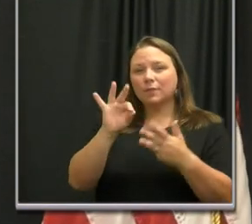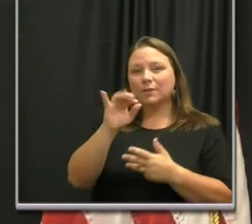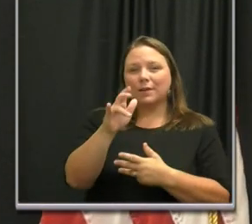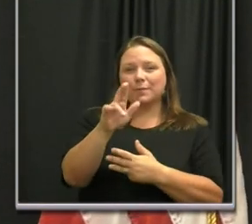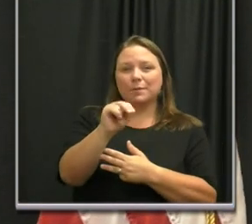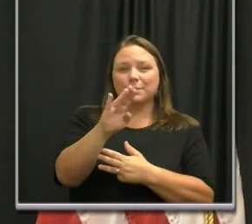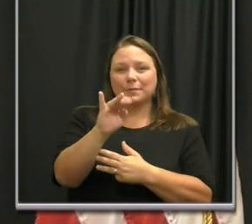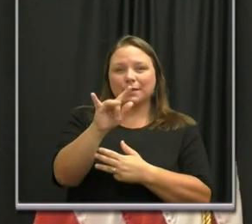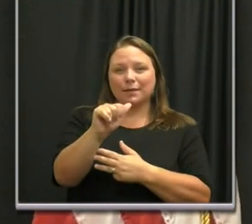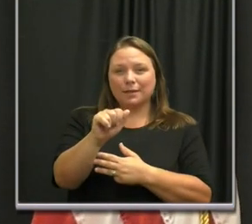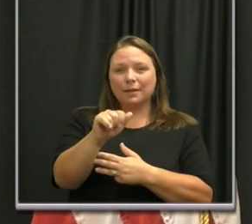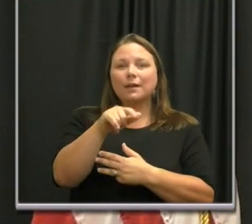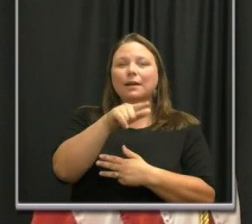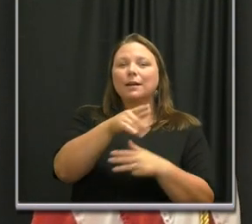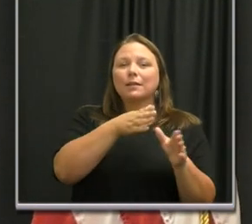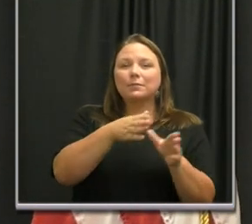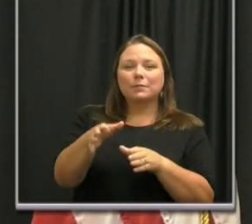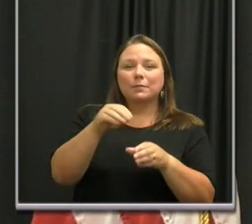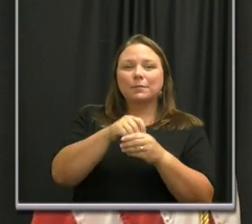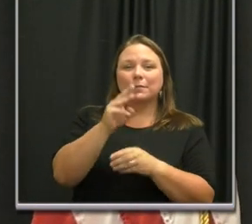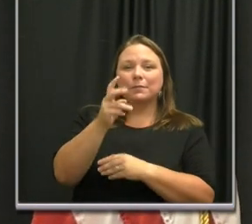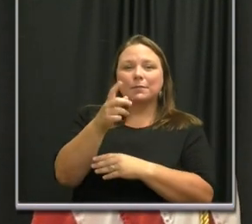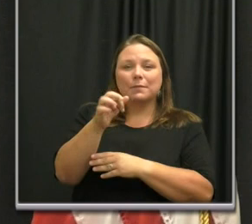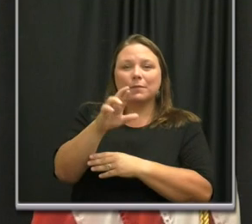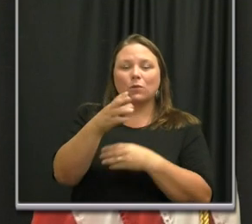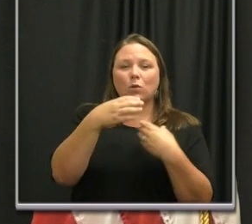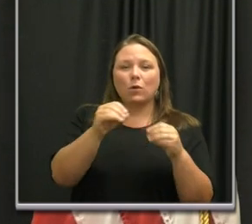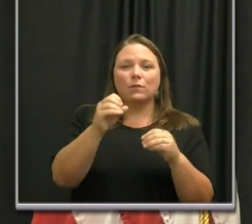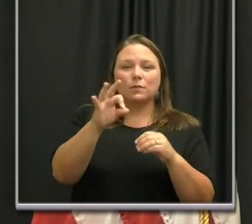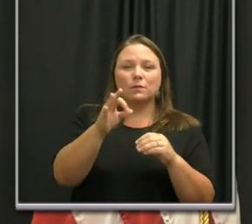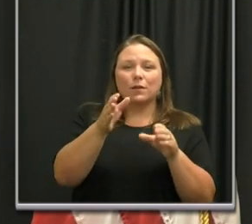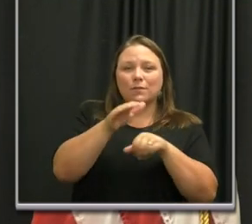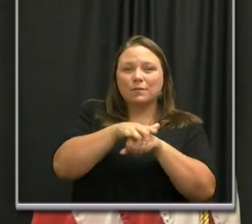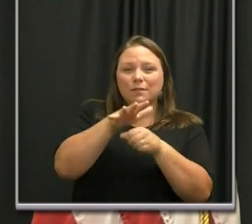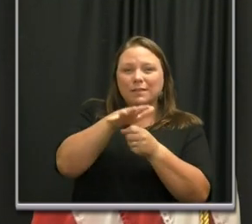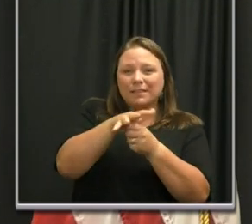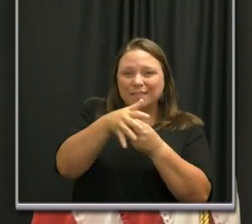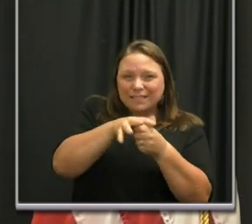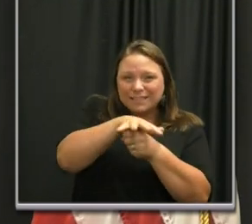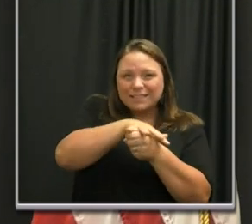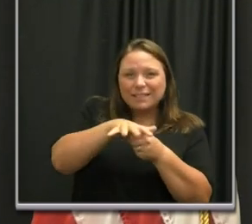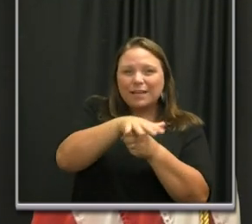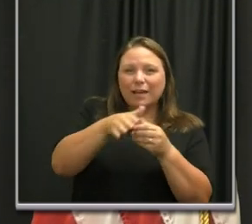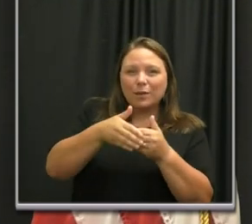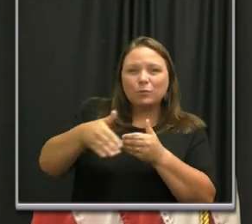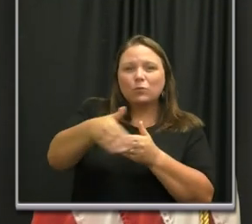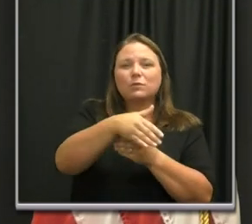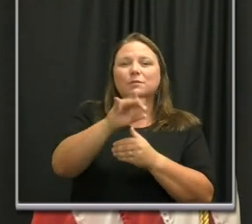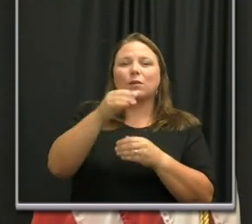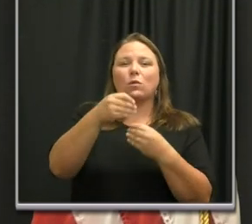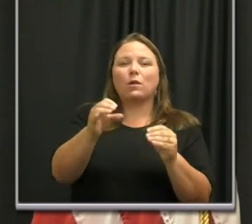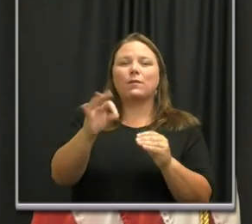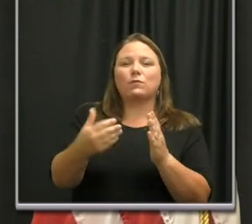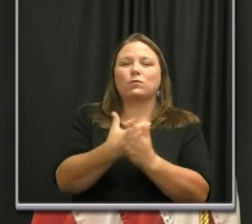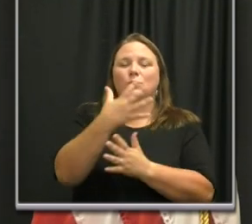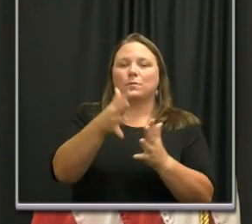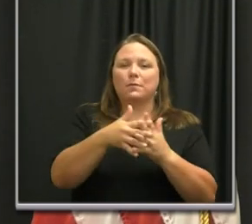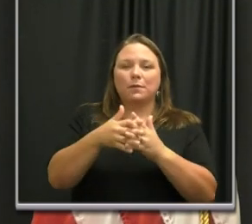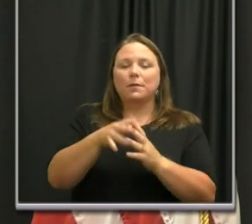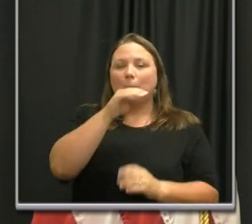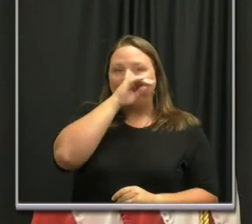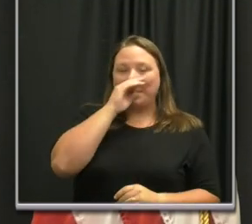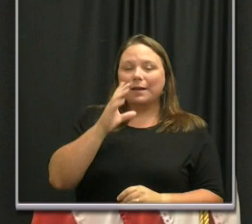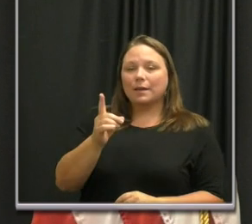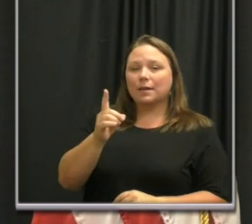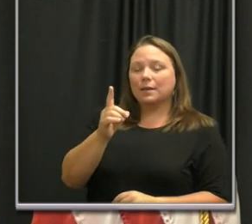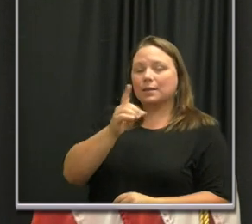Bettina, Planner and the Mayor's Office of Neighborhoods and Infrastructure and Liaison to the Office of New Americans. Director Chief William